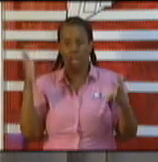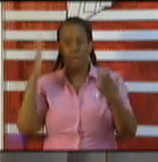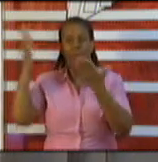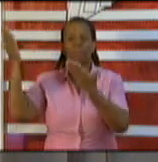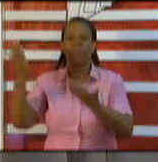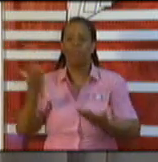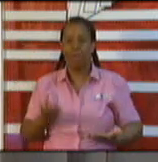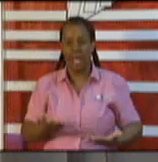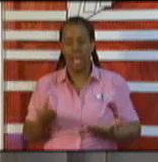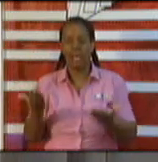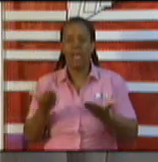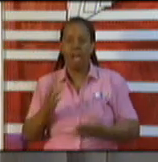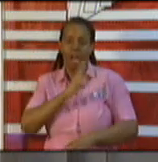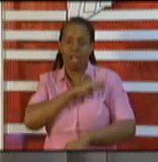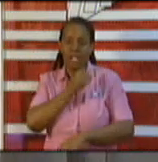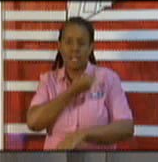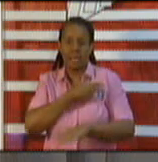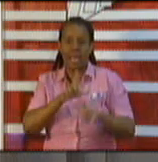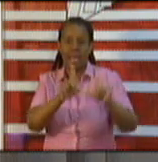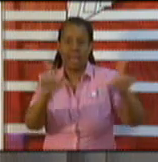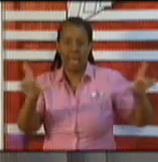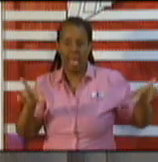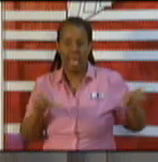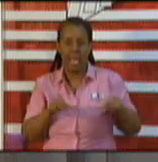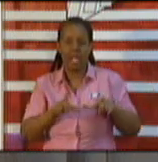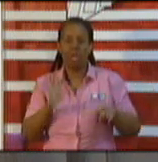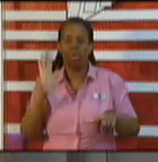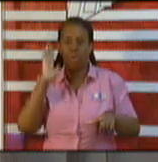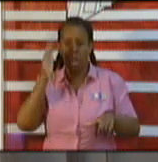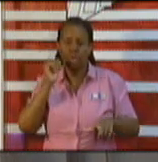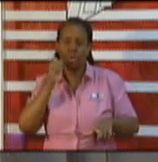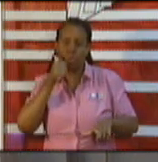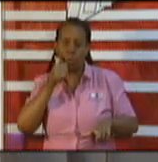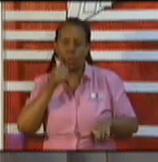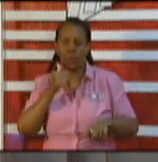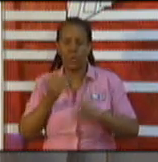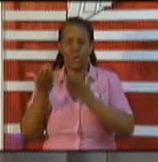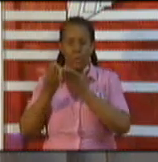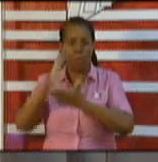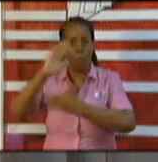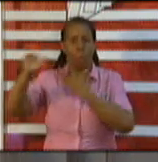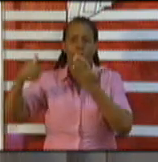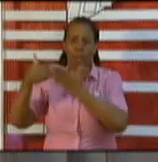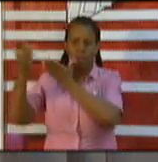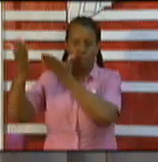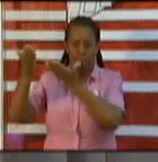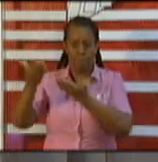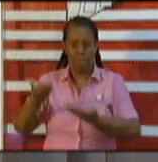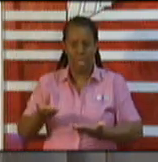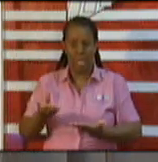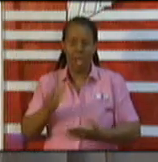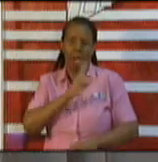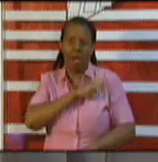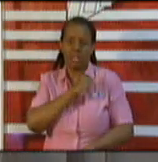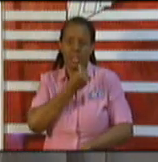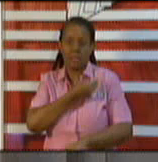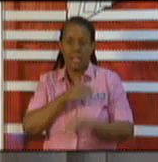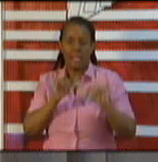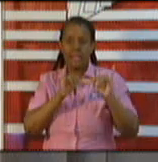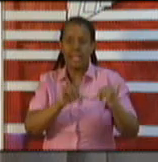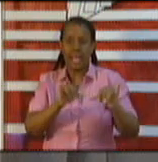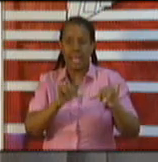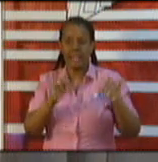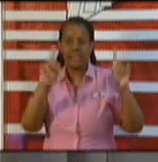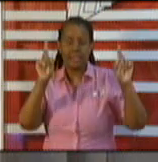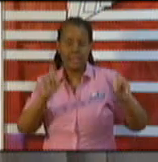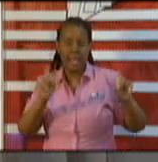nationals. So they will be on Trinidad soil by tomorrow afternoon as we get them ready for another round of testing. This is not because